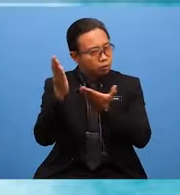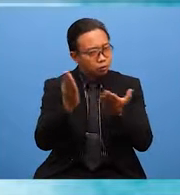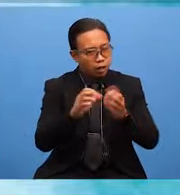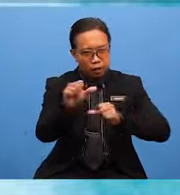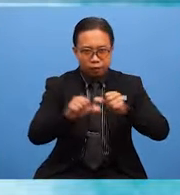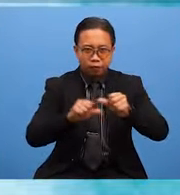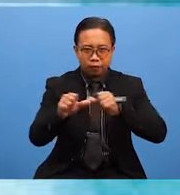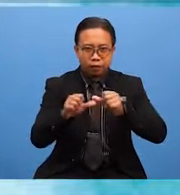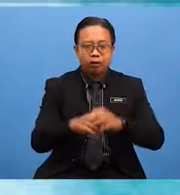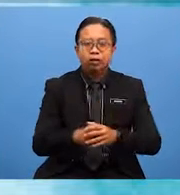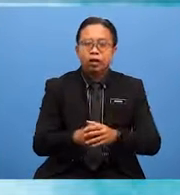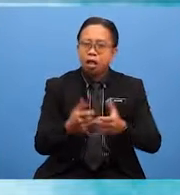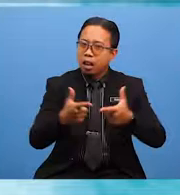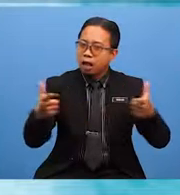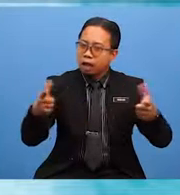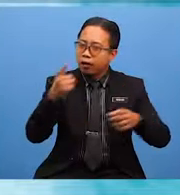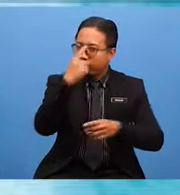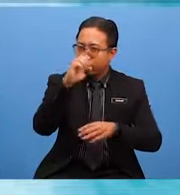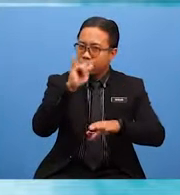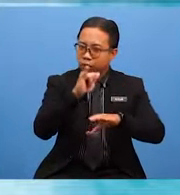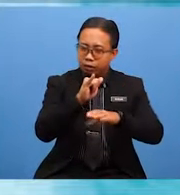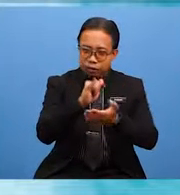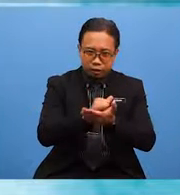activities lined up for this year's calendar.